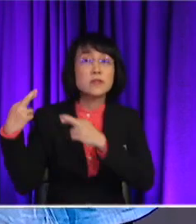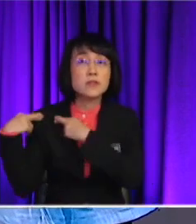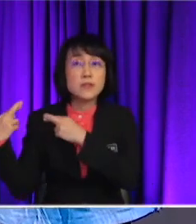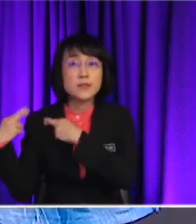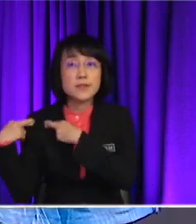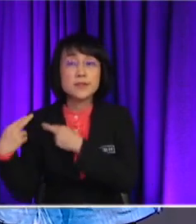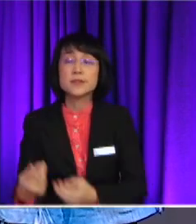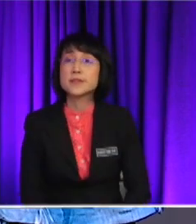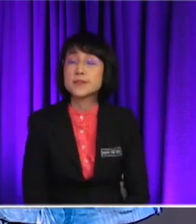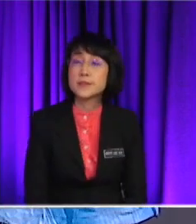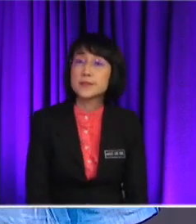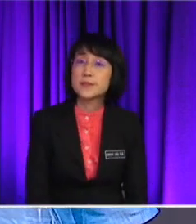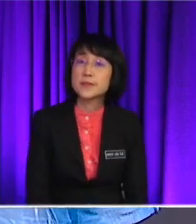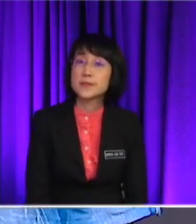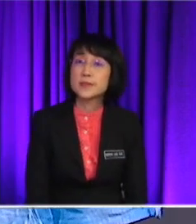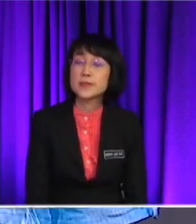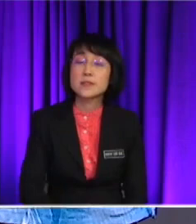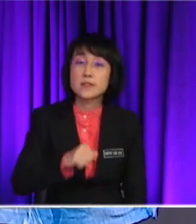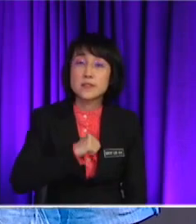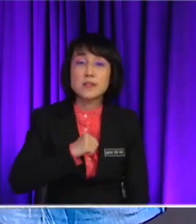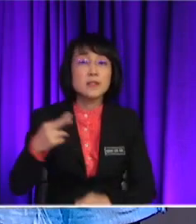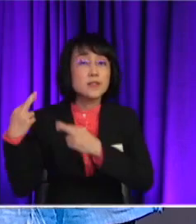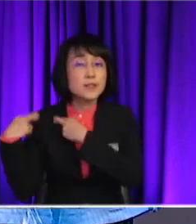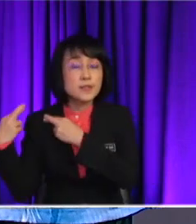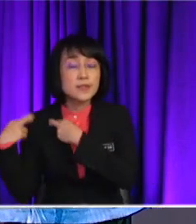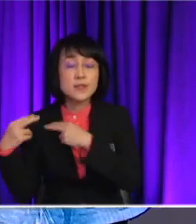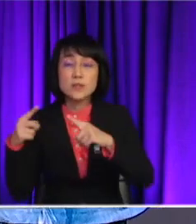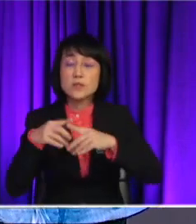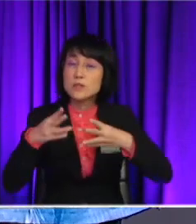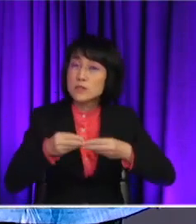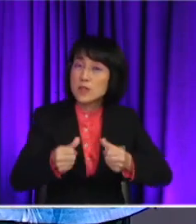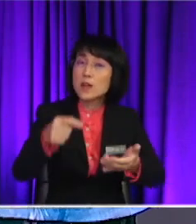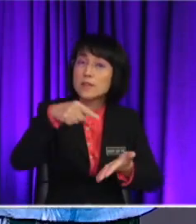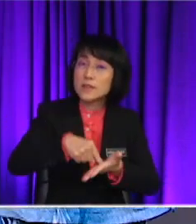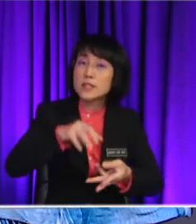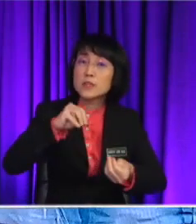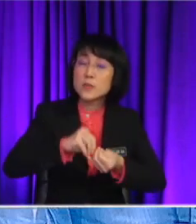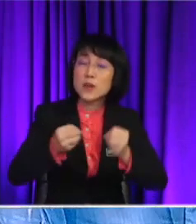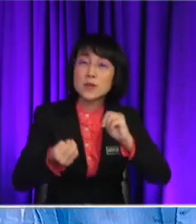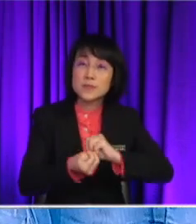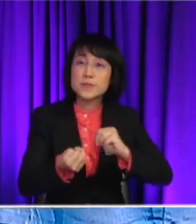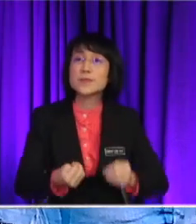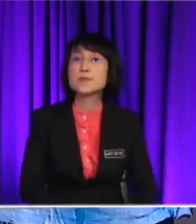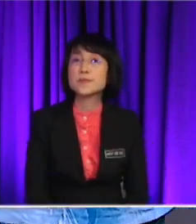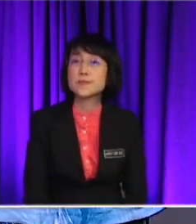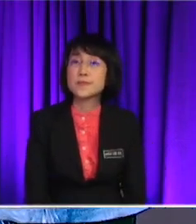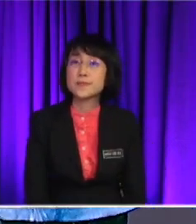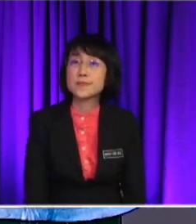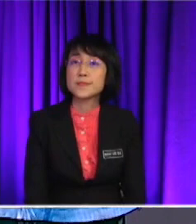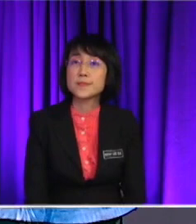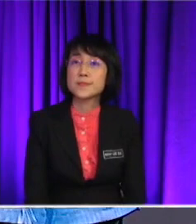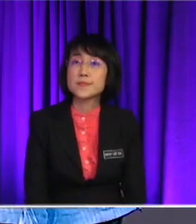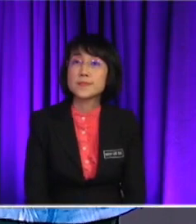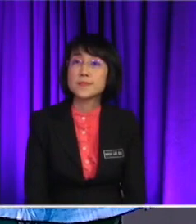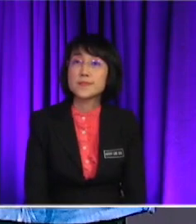responsibilities. They have their duties to cope with this issue as well, right? Yeah. Okay. So, now let's